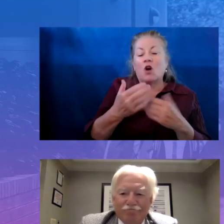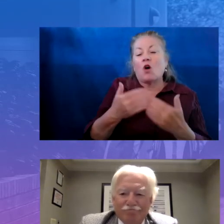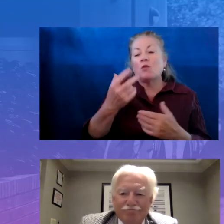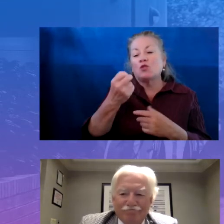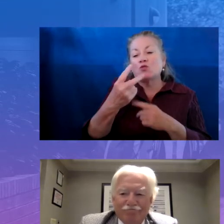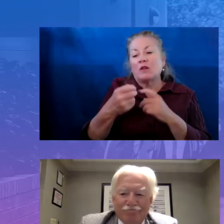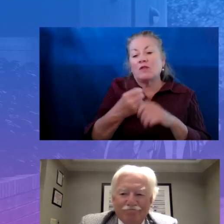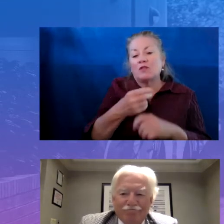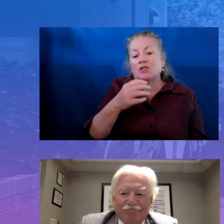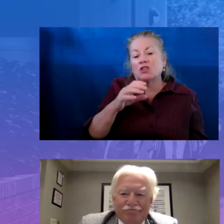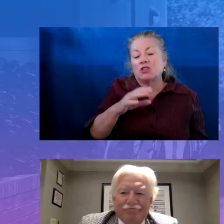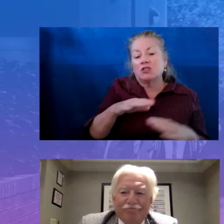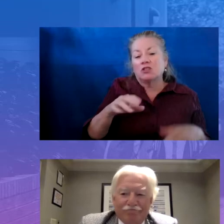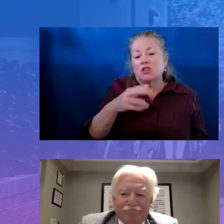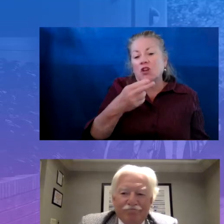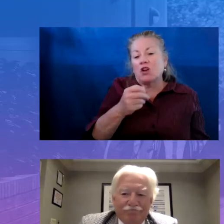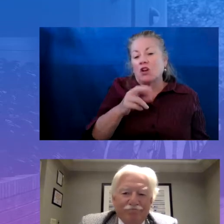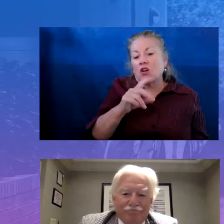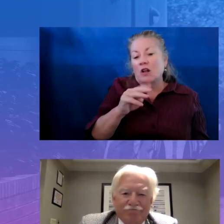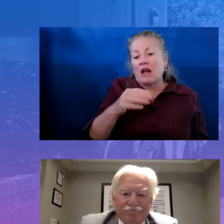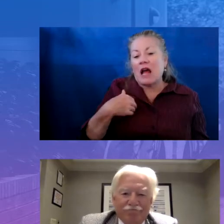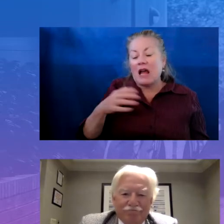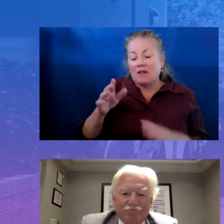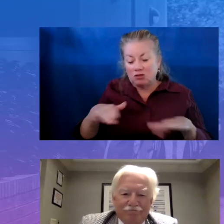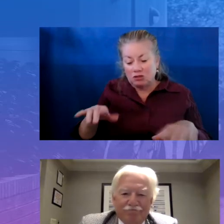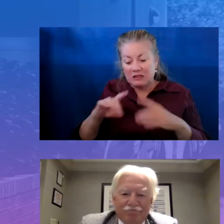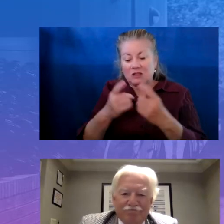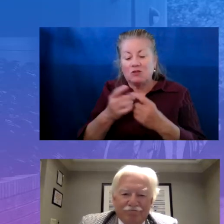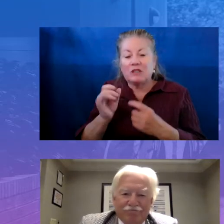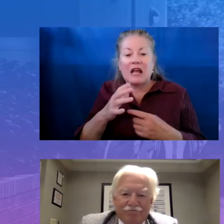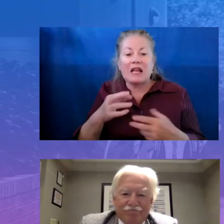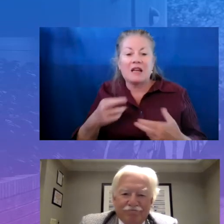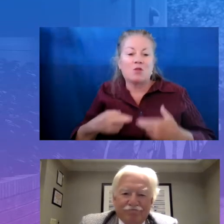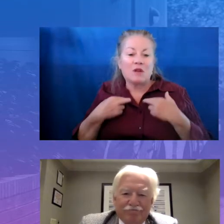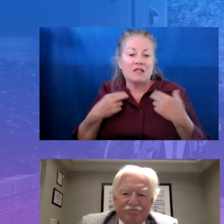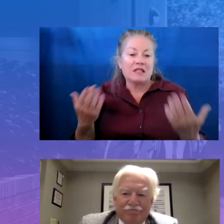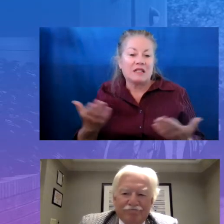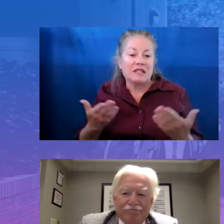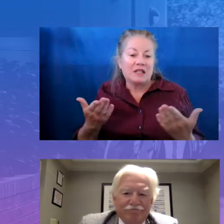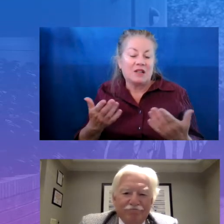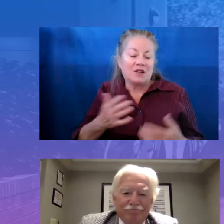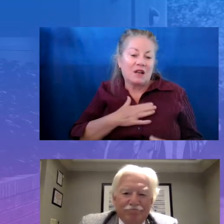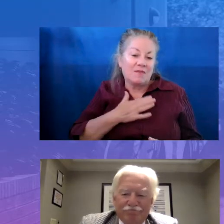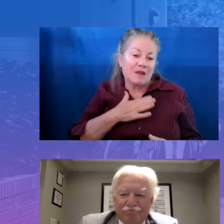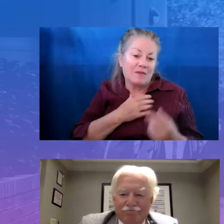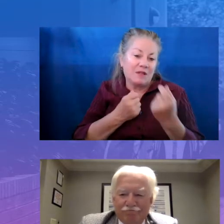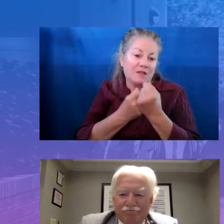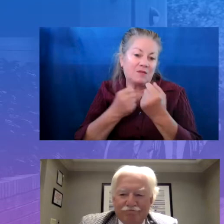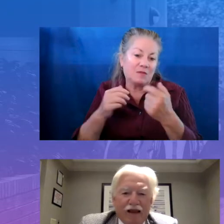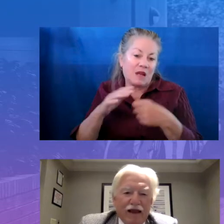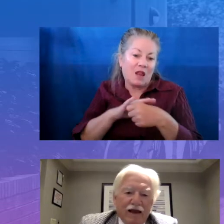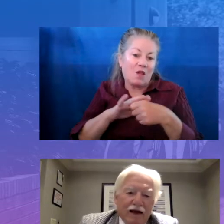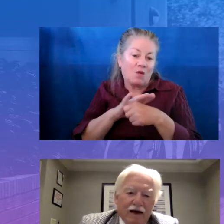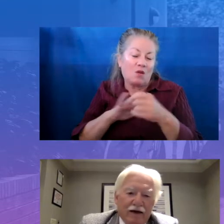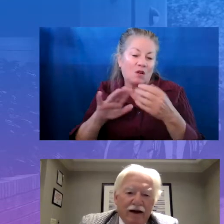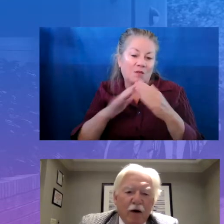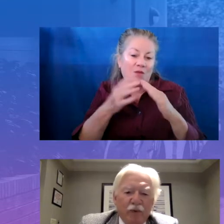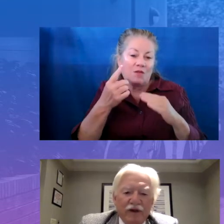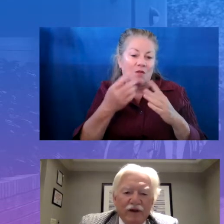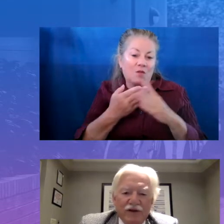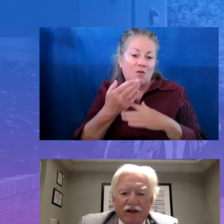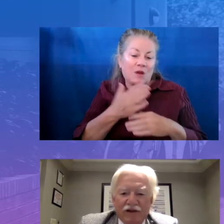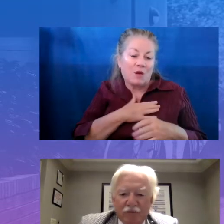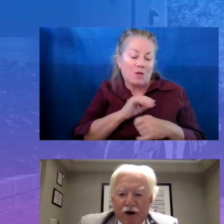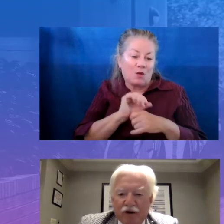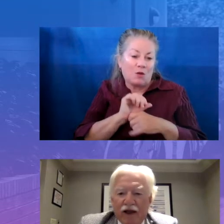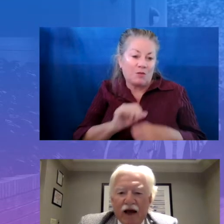also have children in the district and I'm a resident here in Stanford, happy to support my local community through my work. Now,